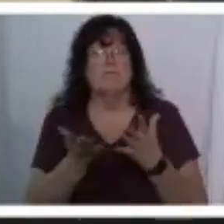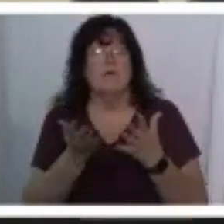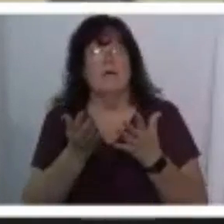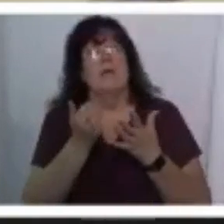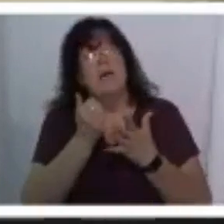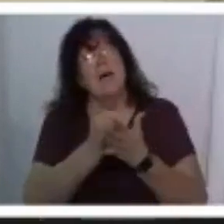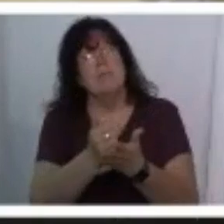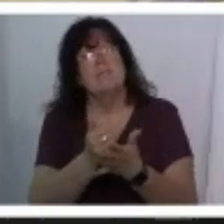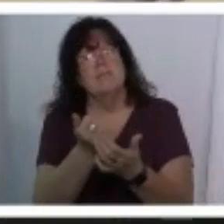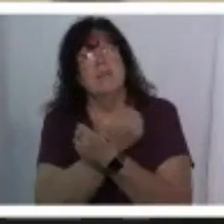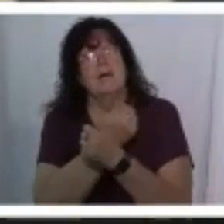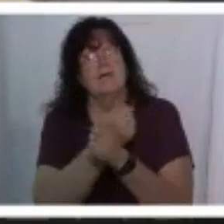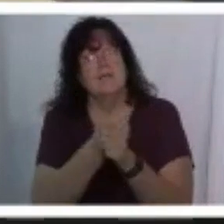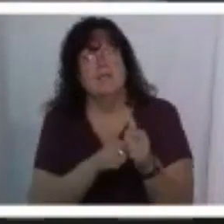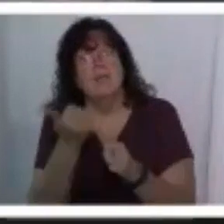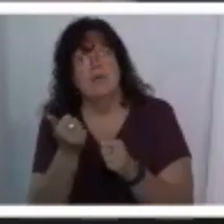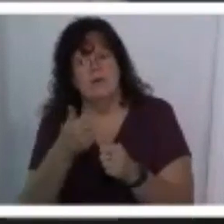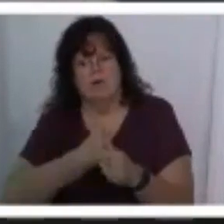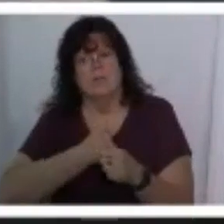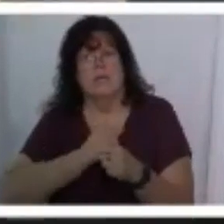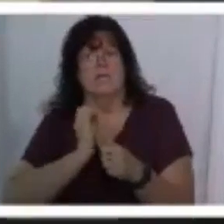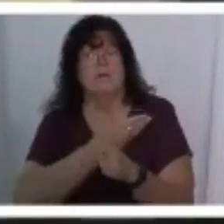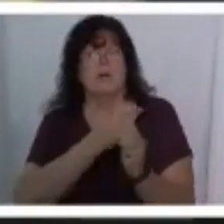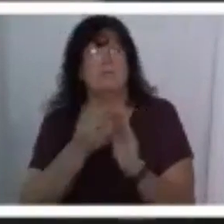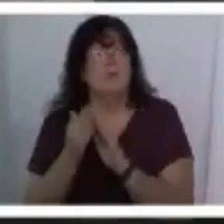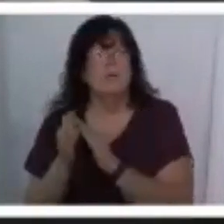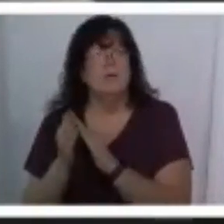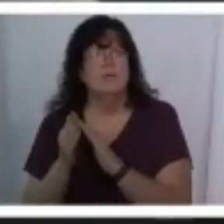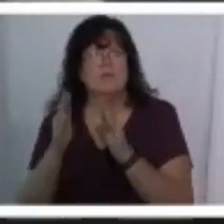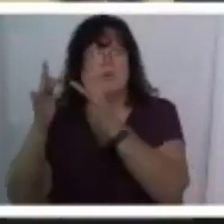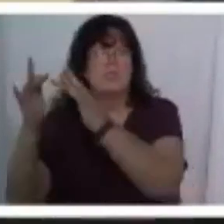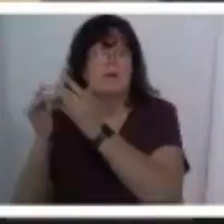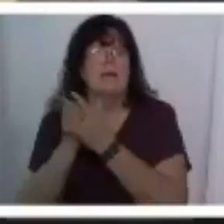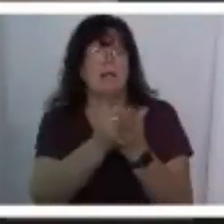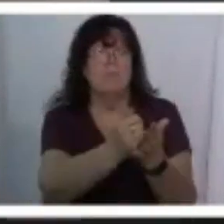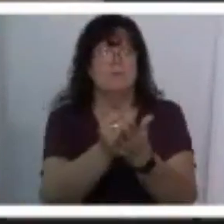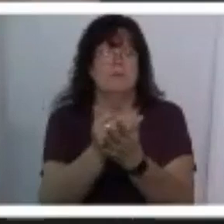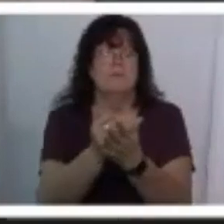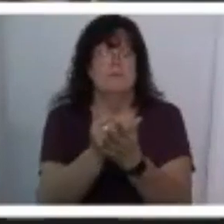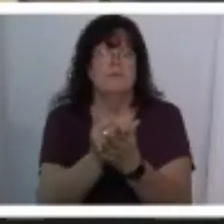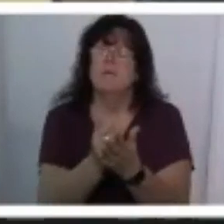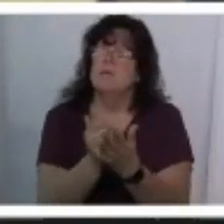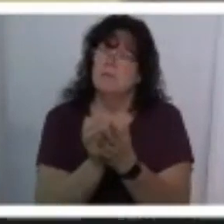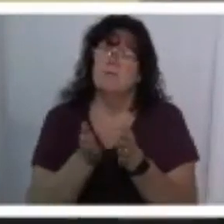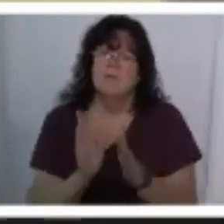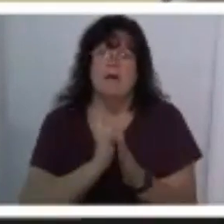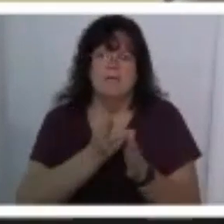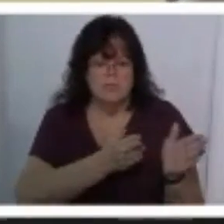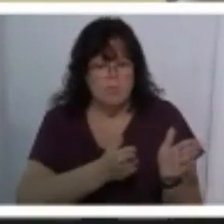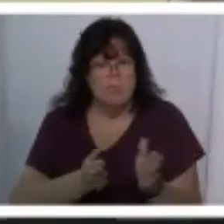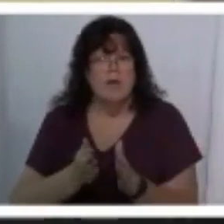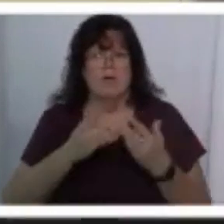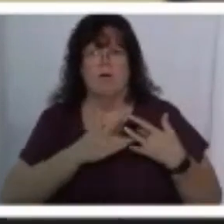one another to love ourselves to love our community and to to reach out all right so let us prepare our hearts for this